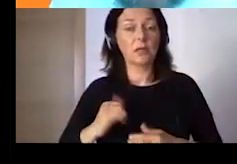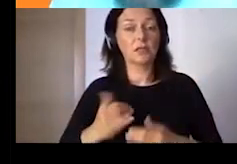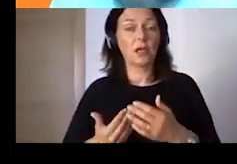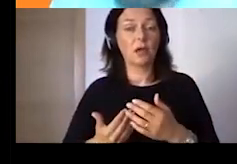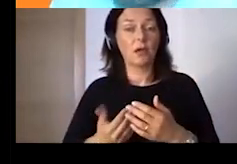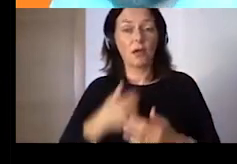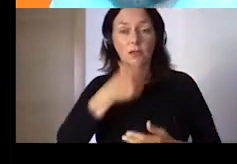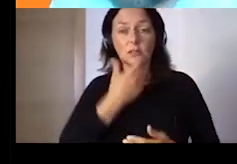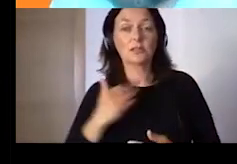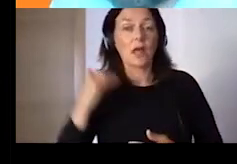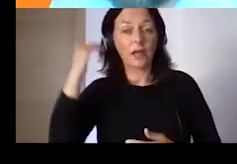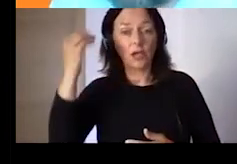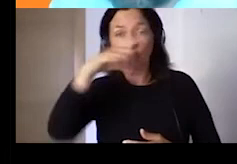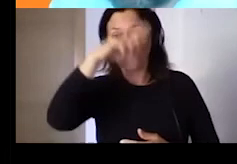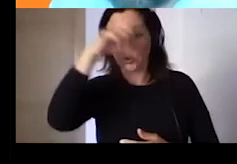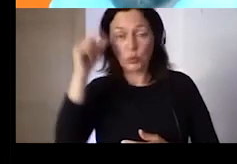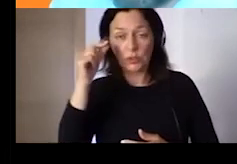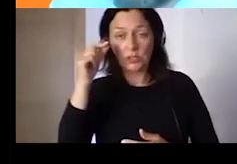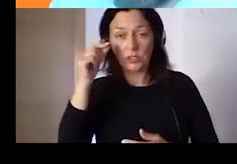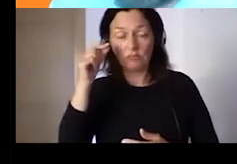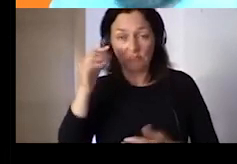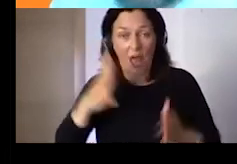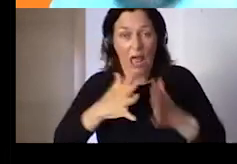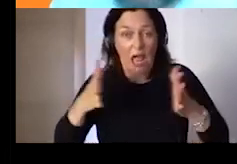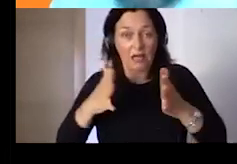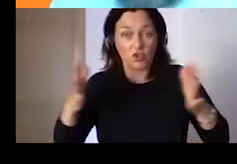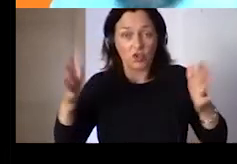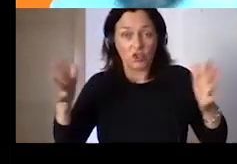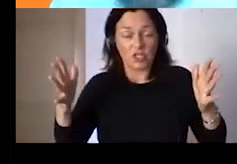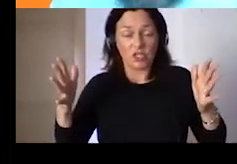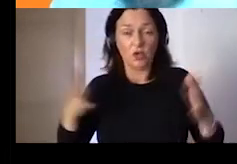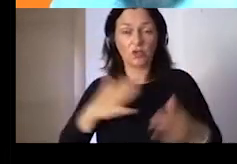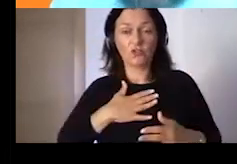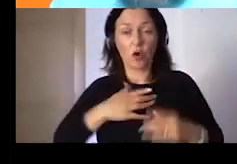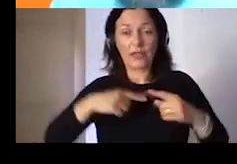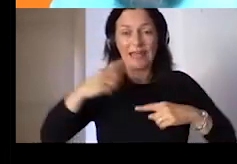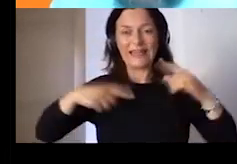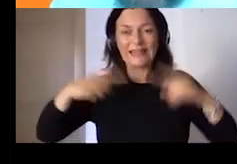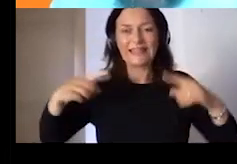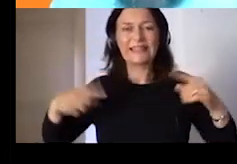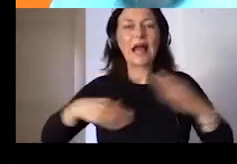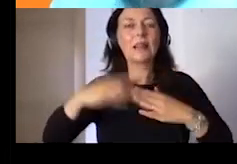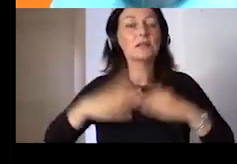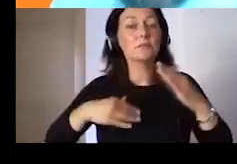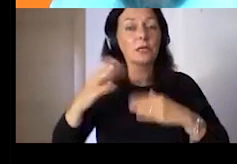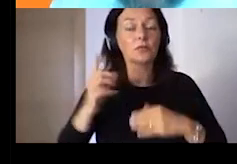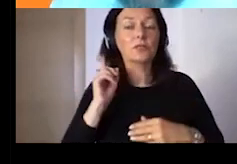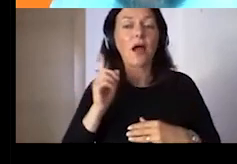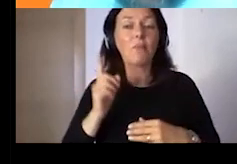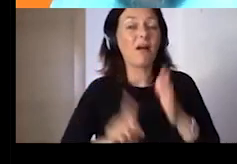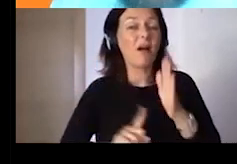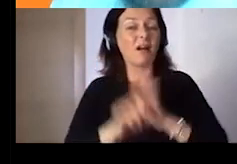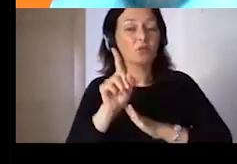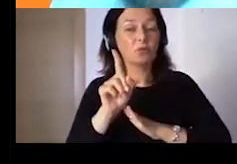the feeling is the opposite. If I am even over 40 years old or over 45 years